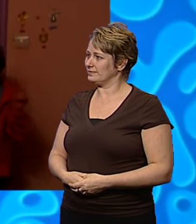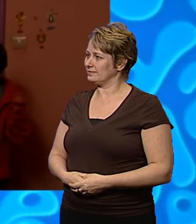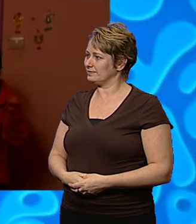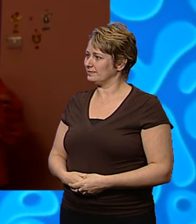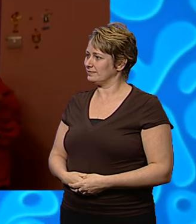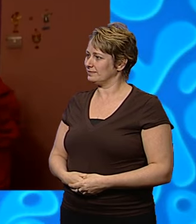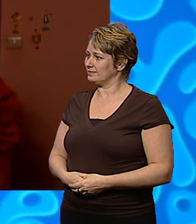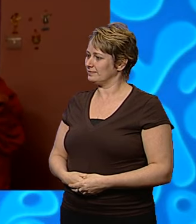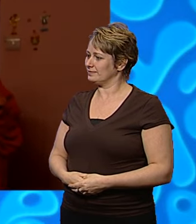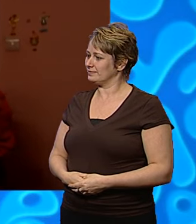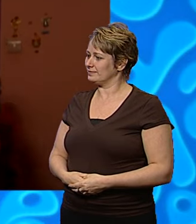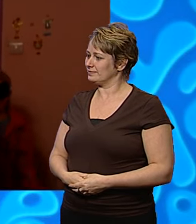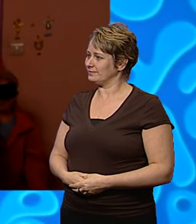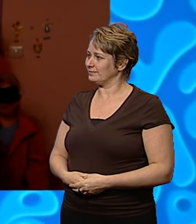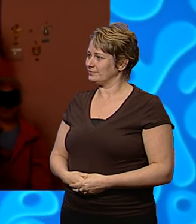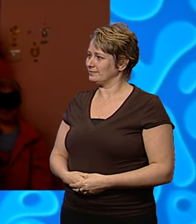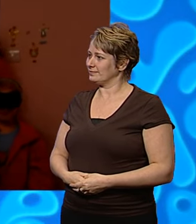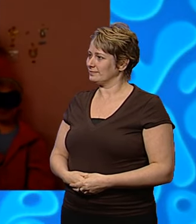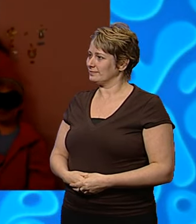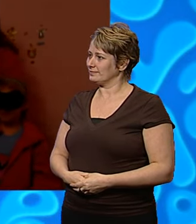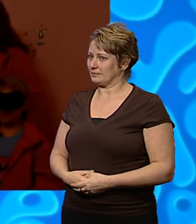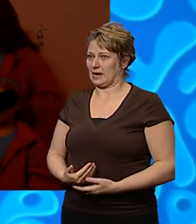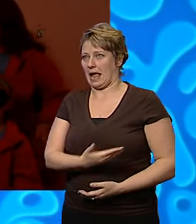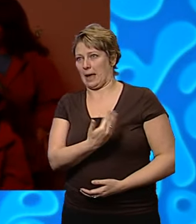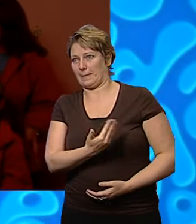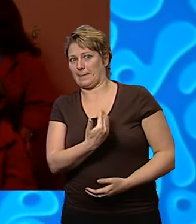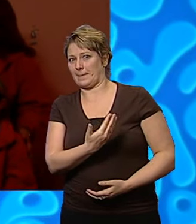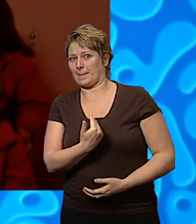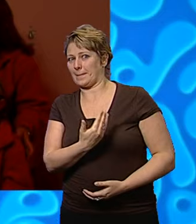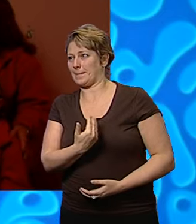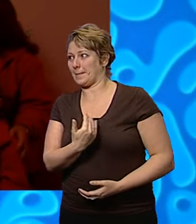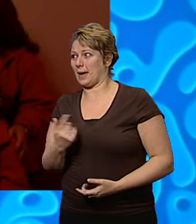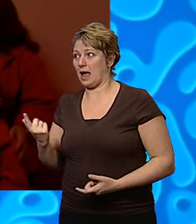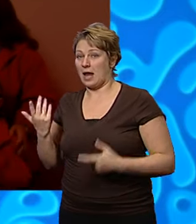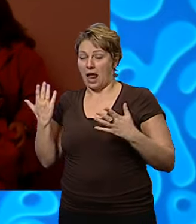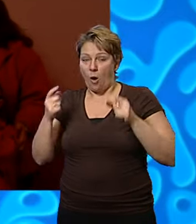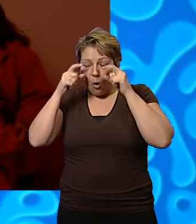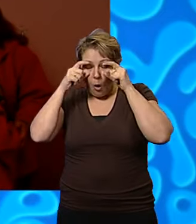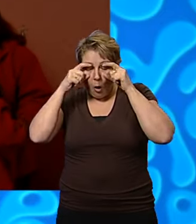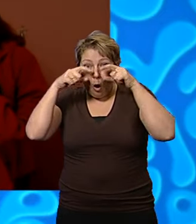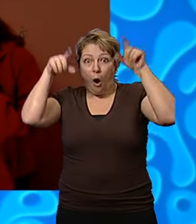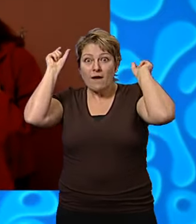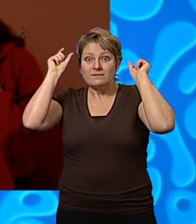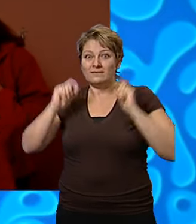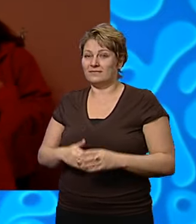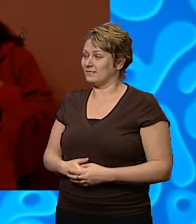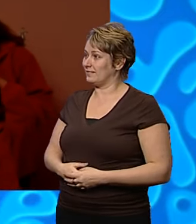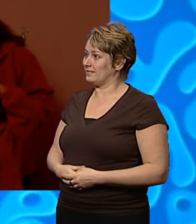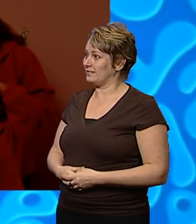You want to just come in? Come in, everyone. Right, if you want to take your blindfolds off, guys,